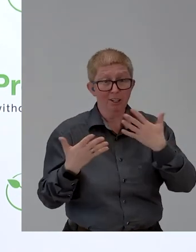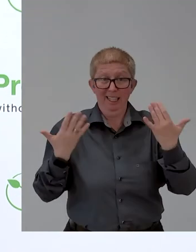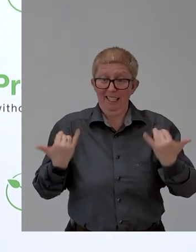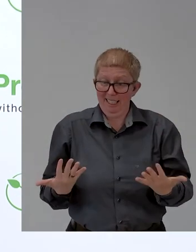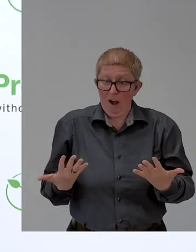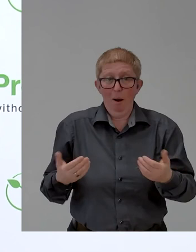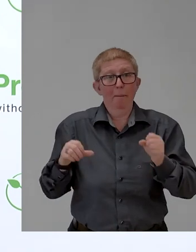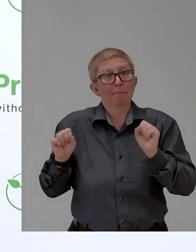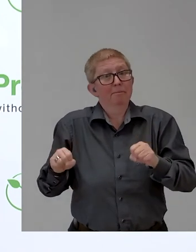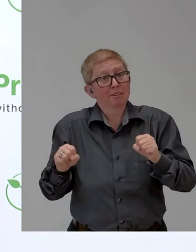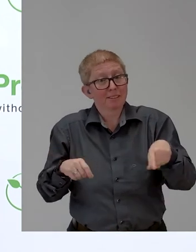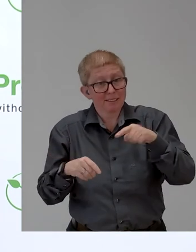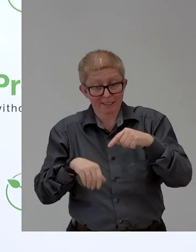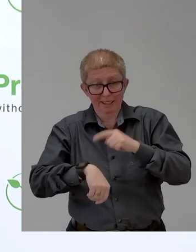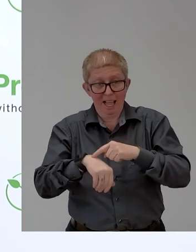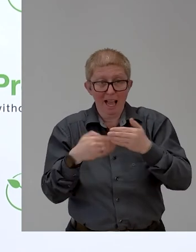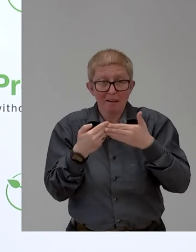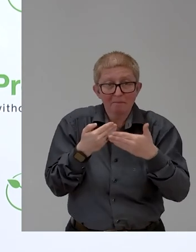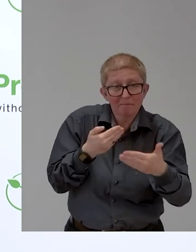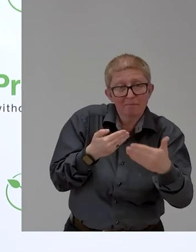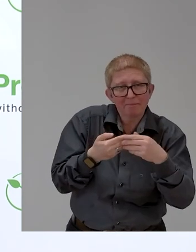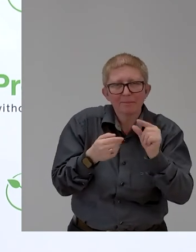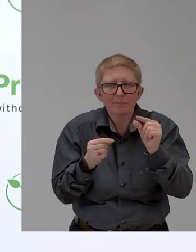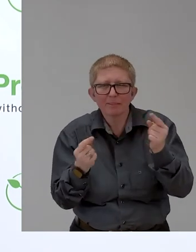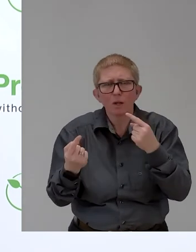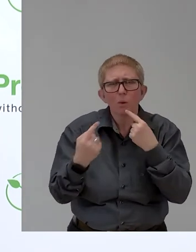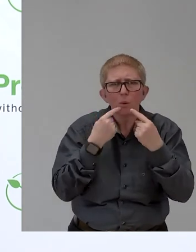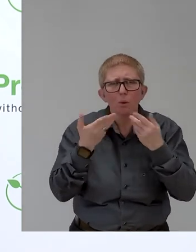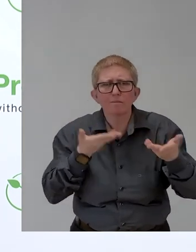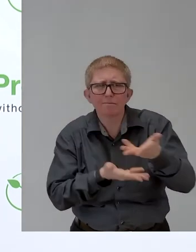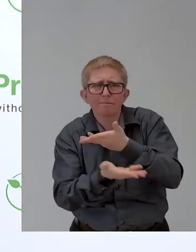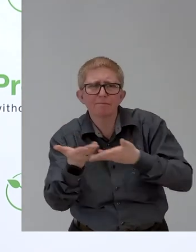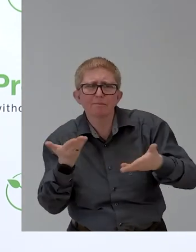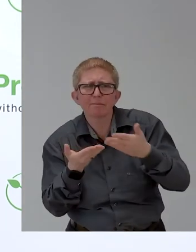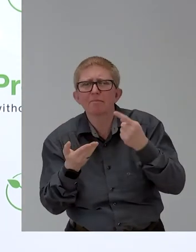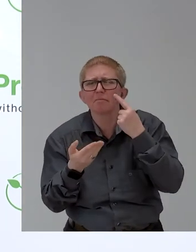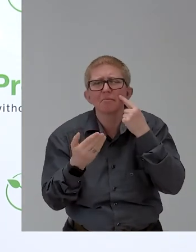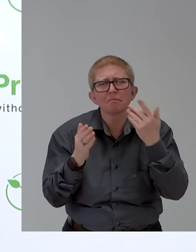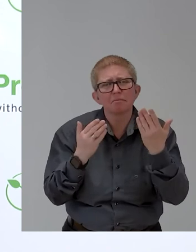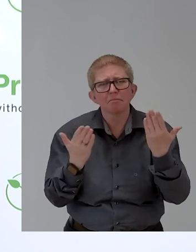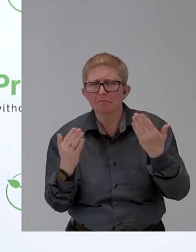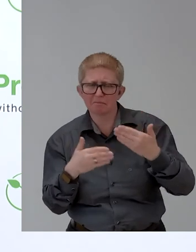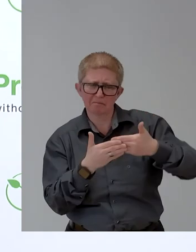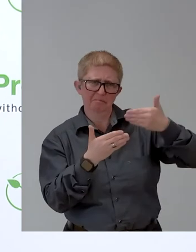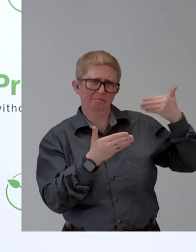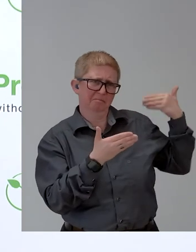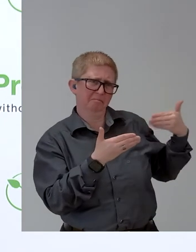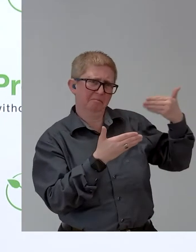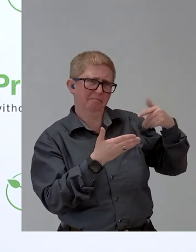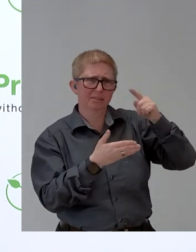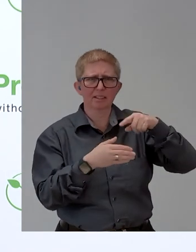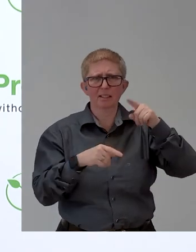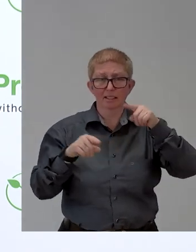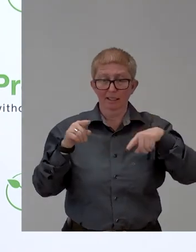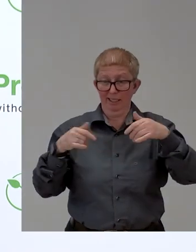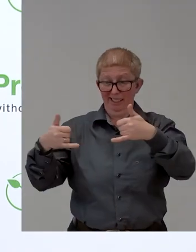we have some time left to talk a little bit more, look behind the scenes of the evaluation process, what we do when the